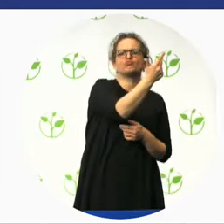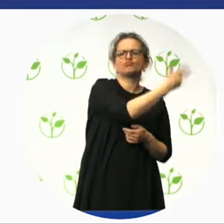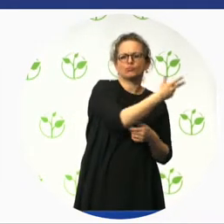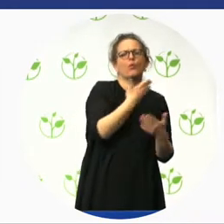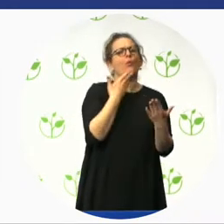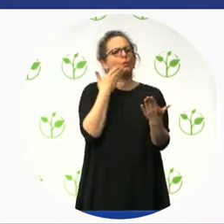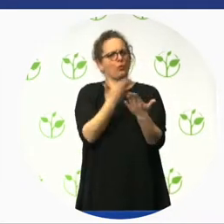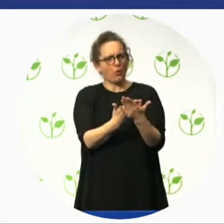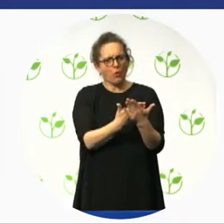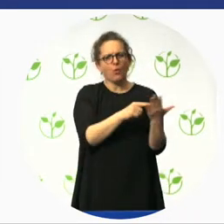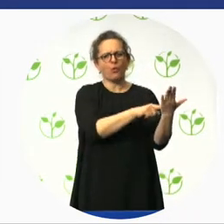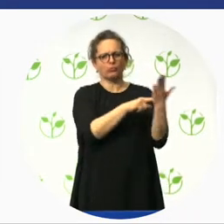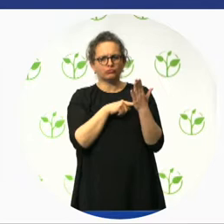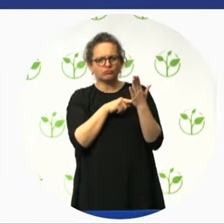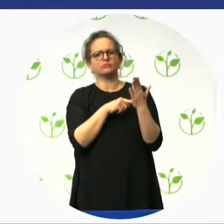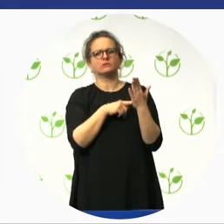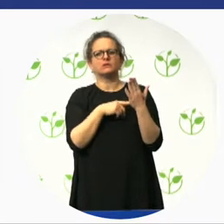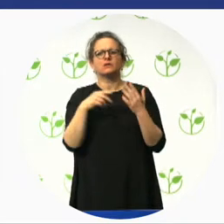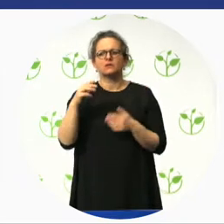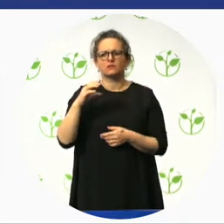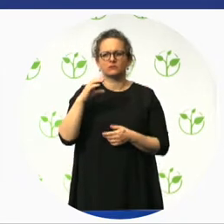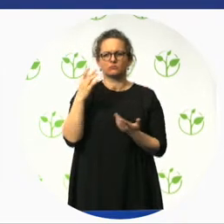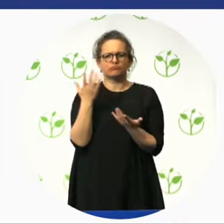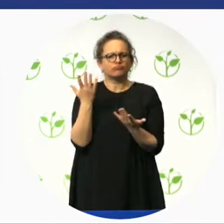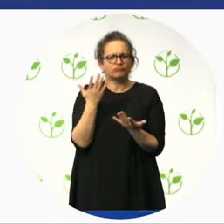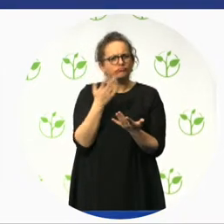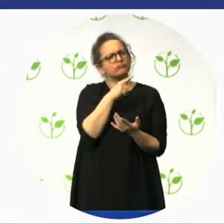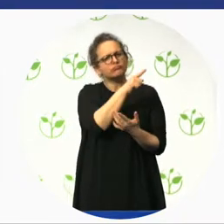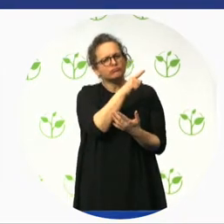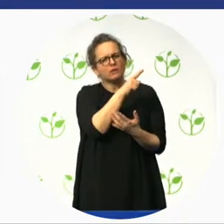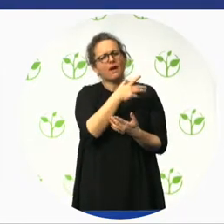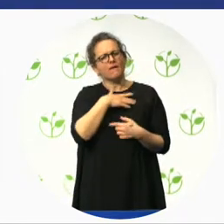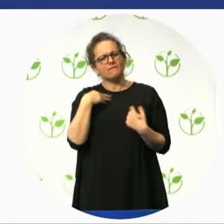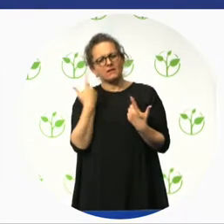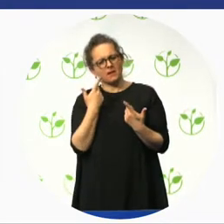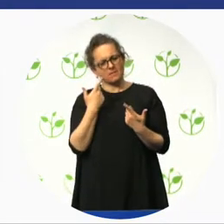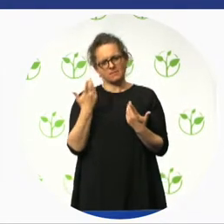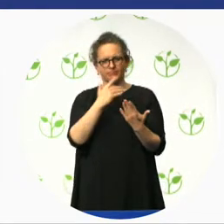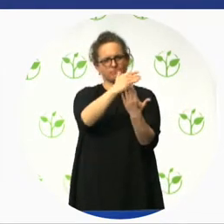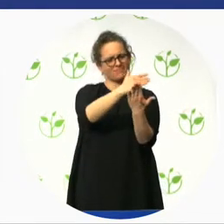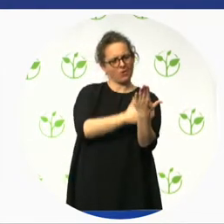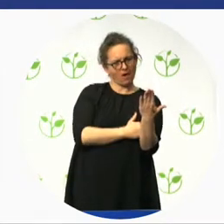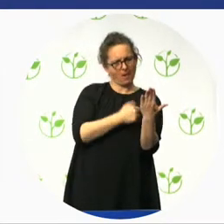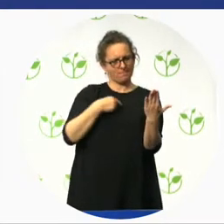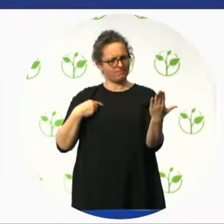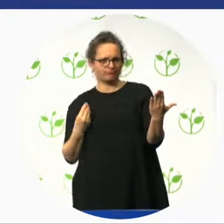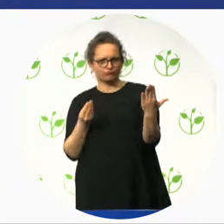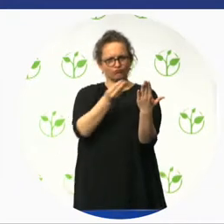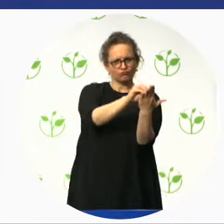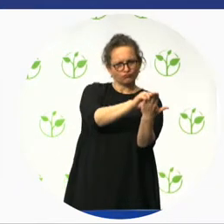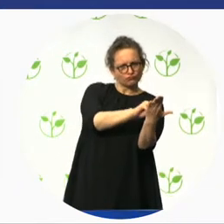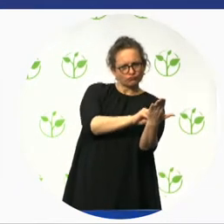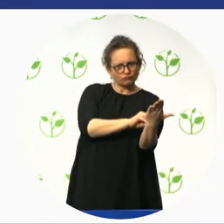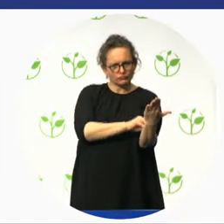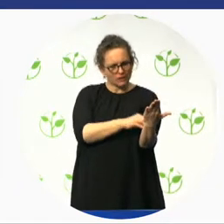So, the foundation has created an accessibility certification program. It's a LEED-style rating system.